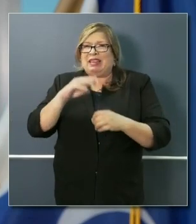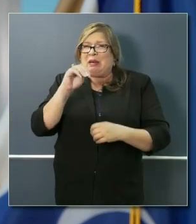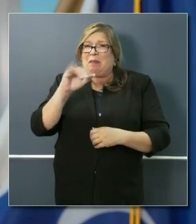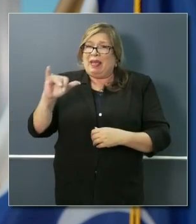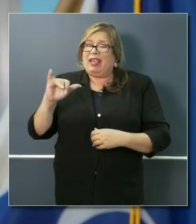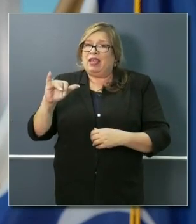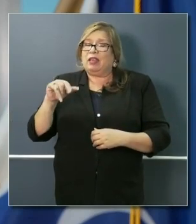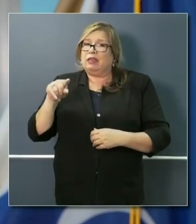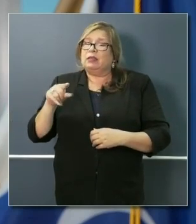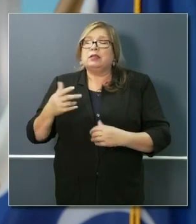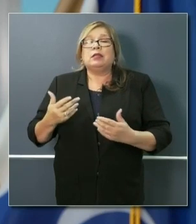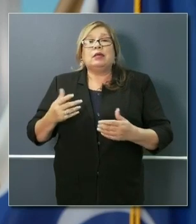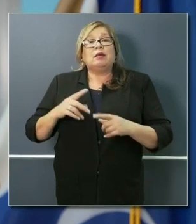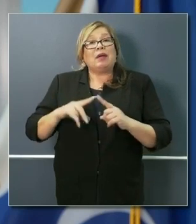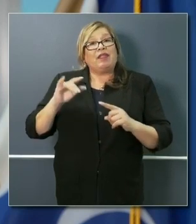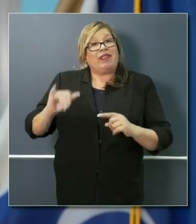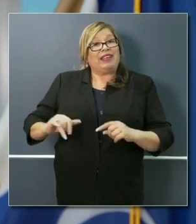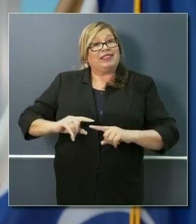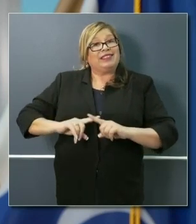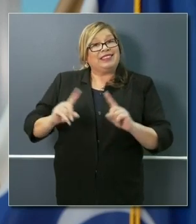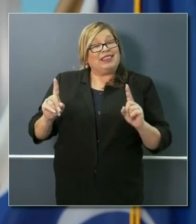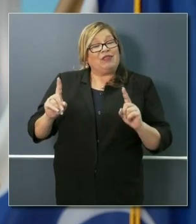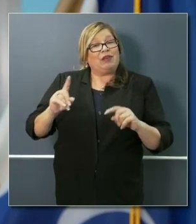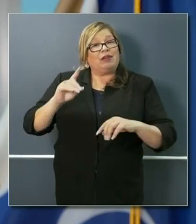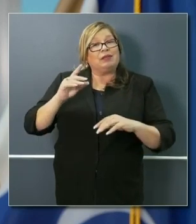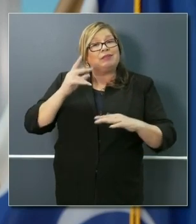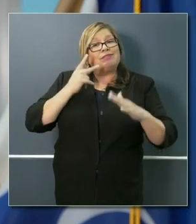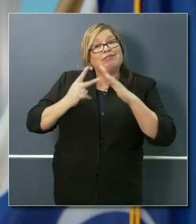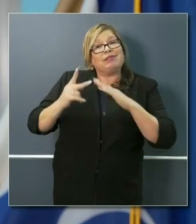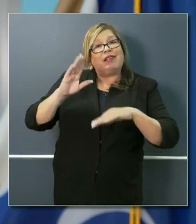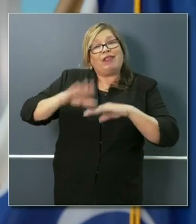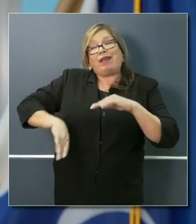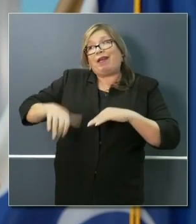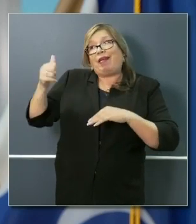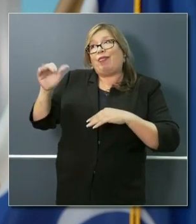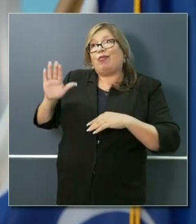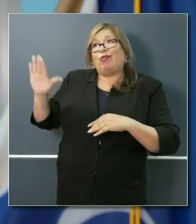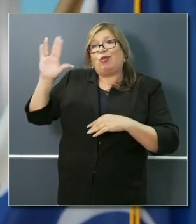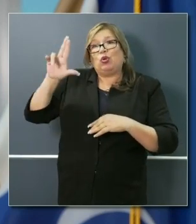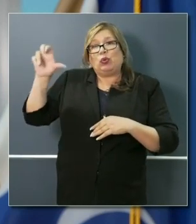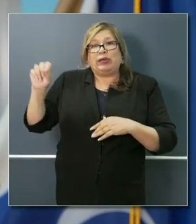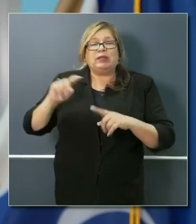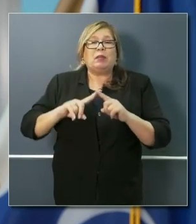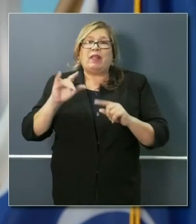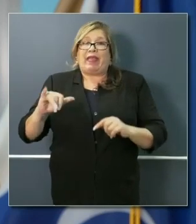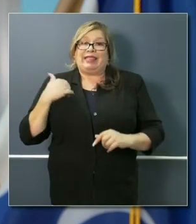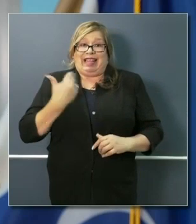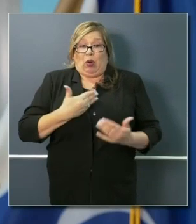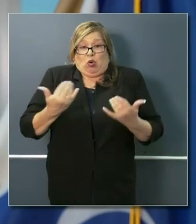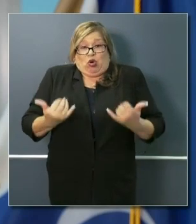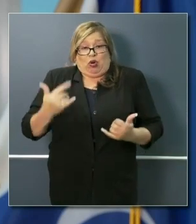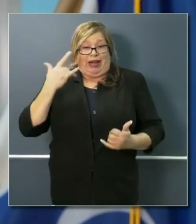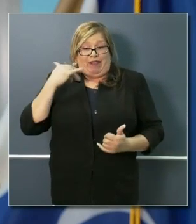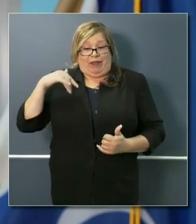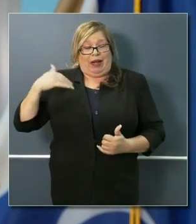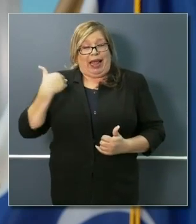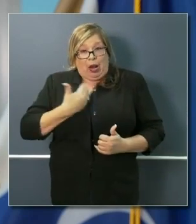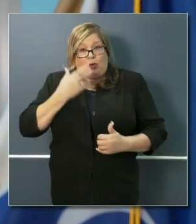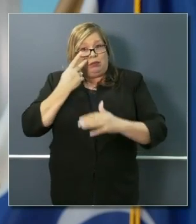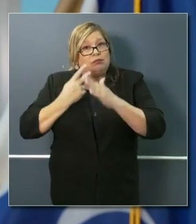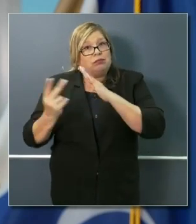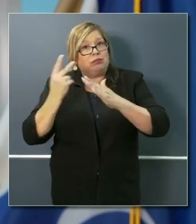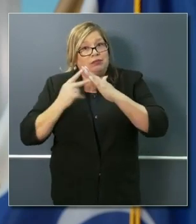That's a very different expectation than other parts of the country, but that's our basis of our current modeling, which, as I